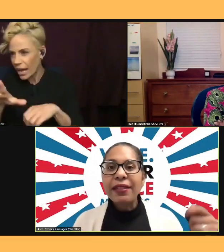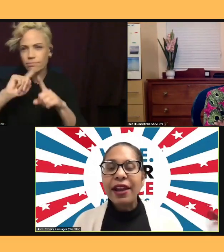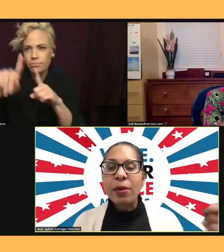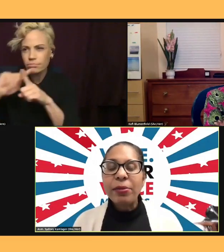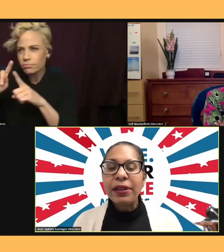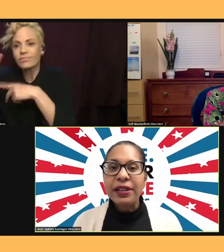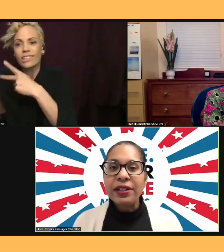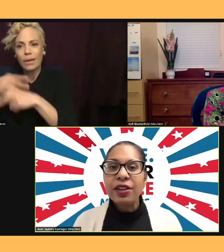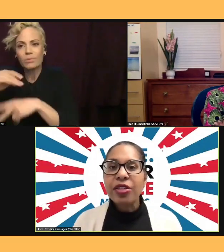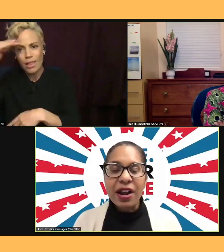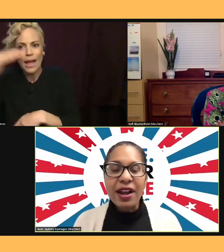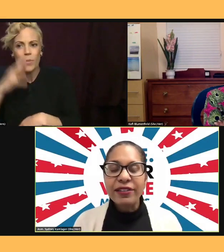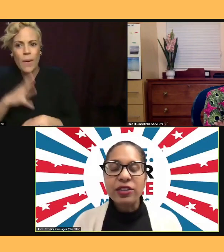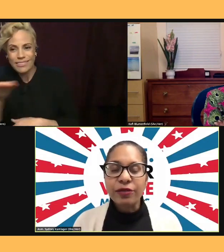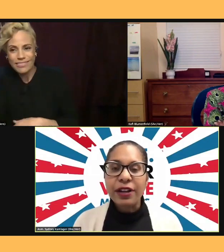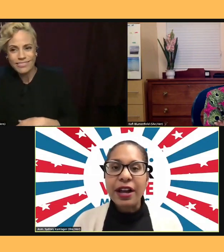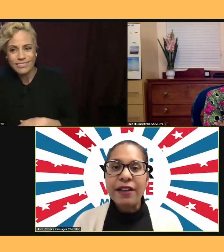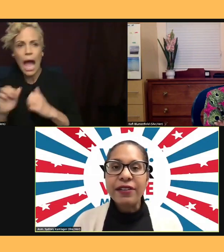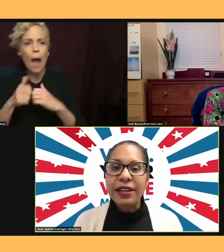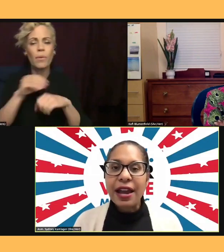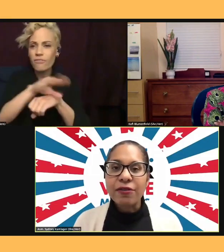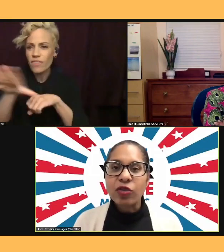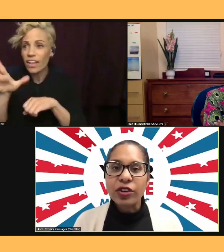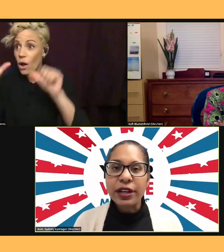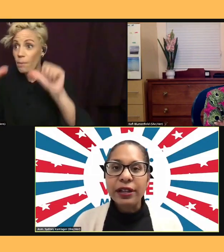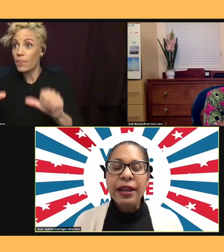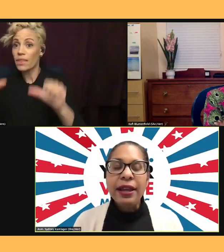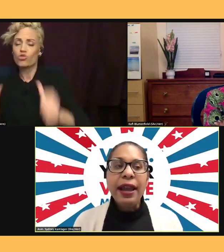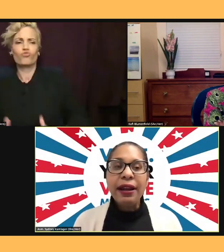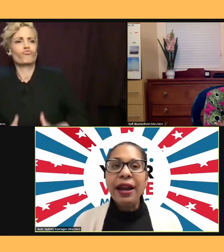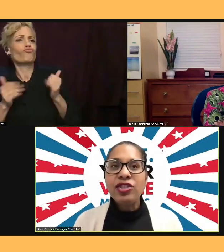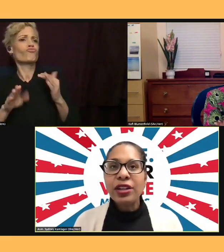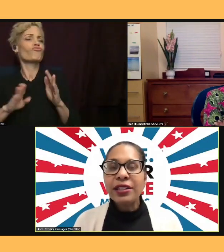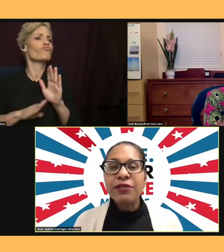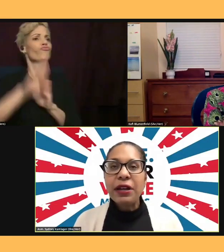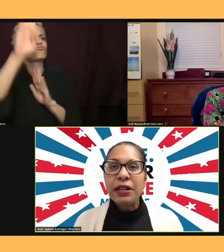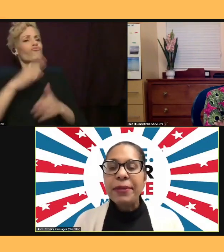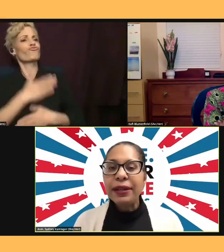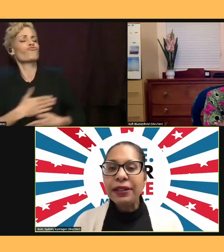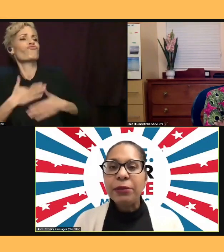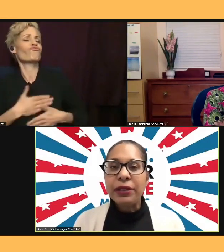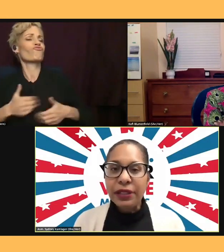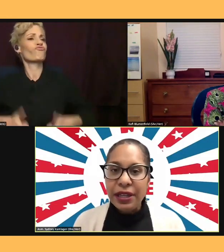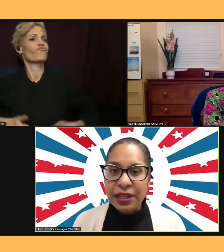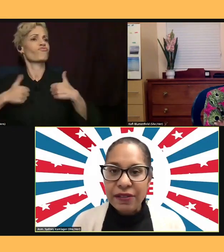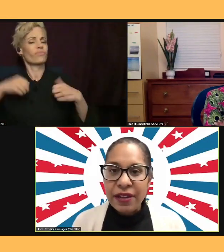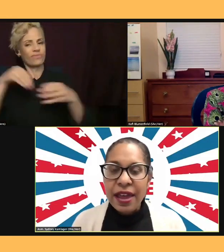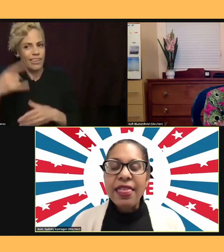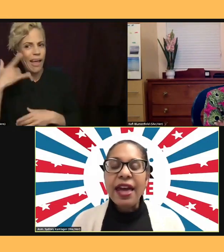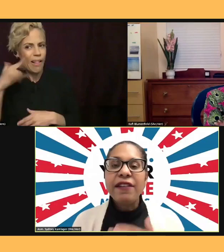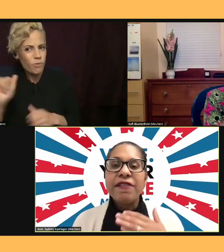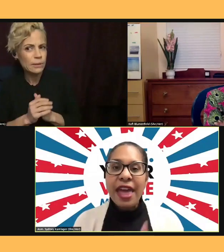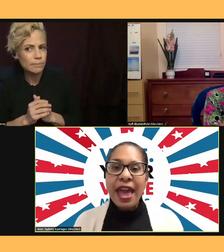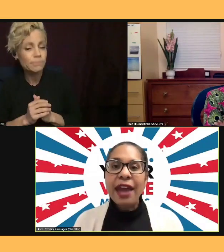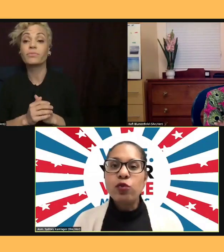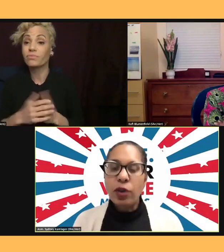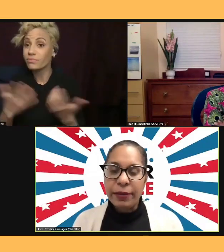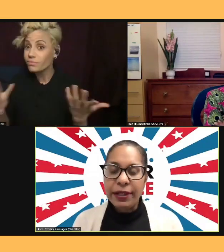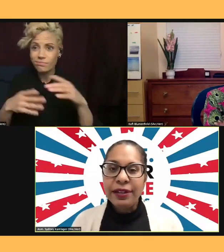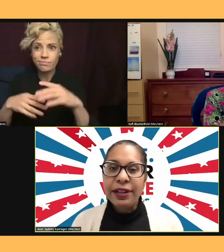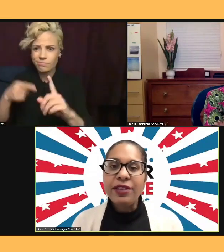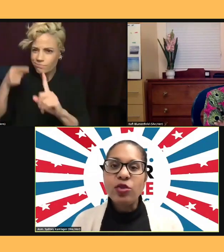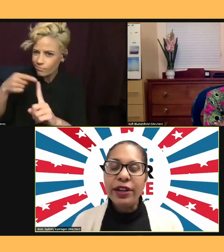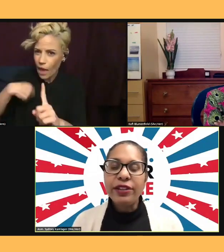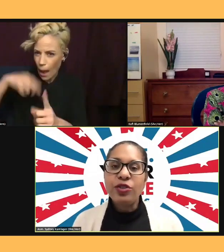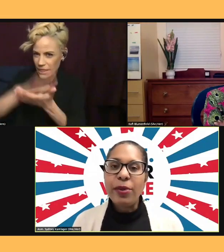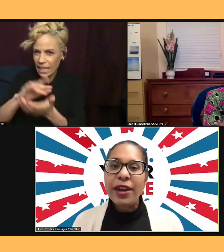to thrive and survive in California. And I just fundamentally believe that if that woman is going to do